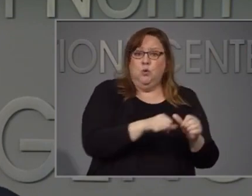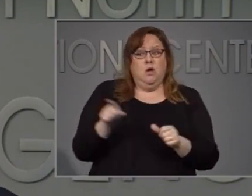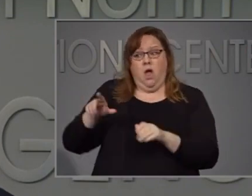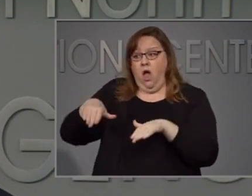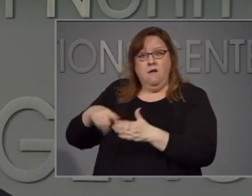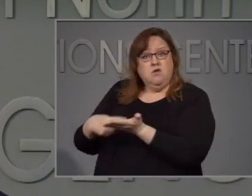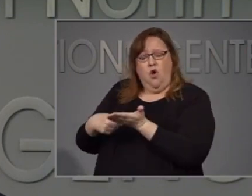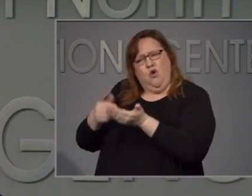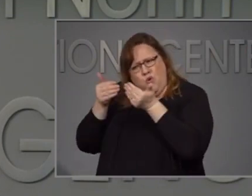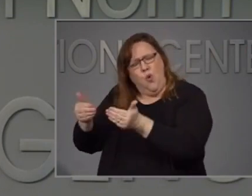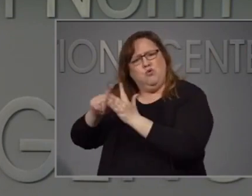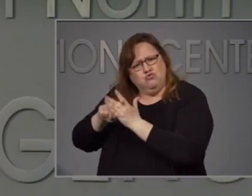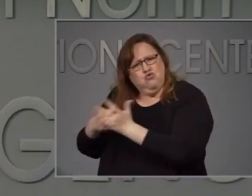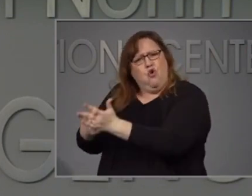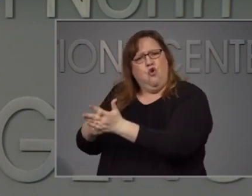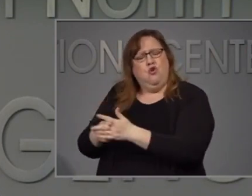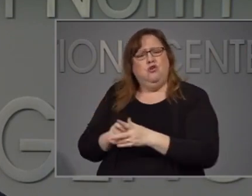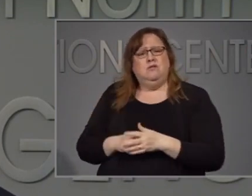and we want to help.